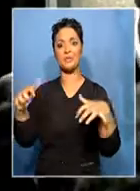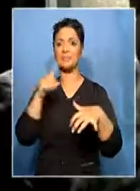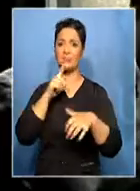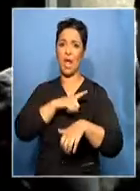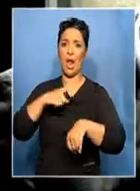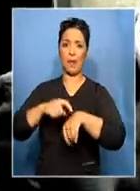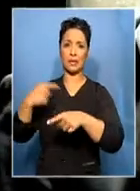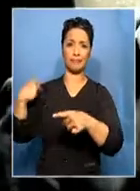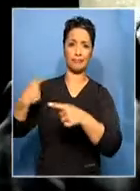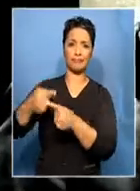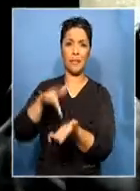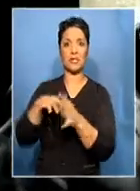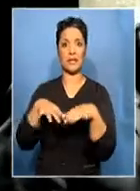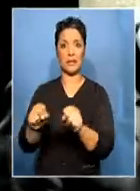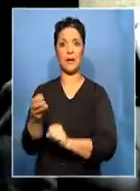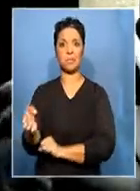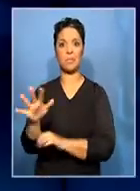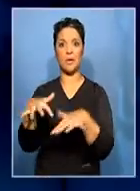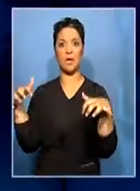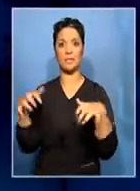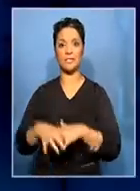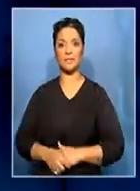chief whip. Yolissandra Moula, SBC News.